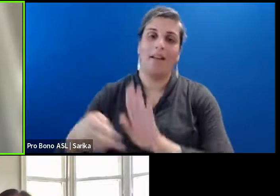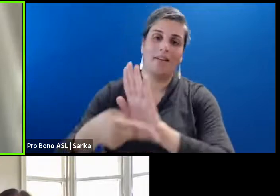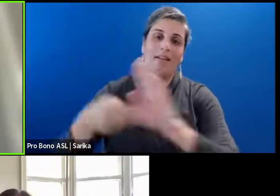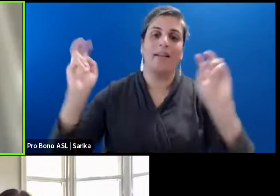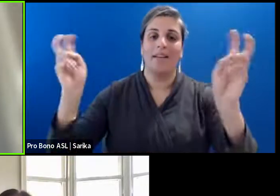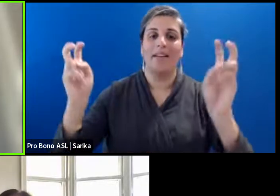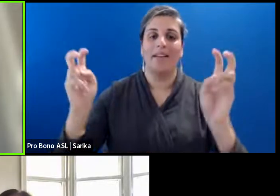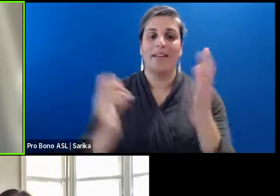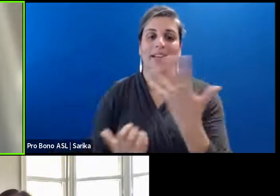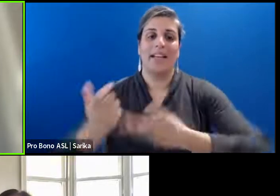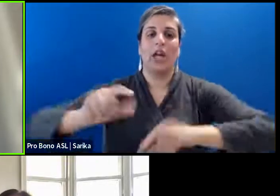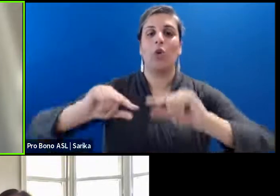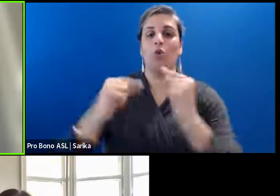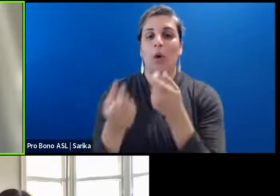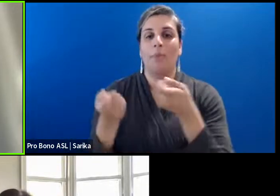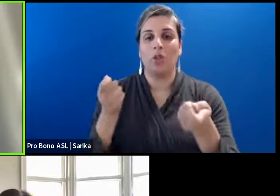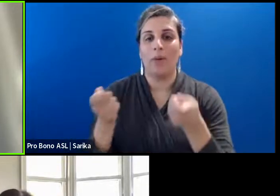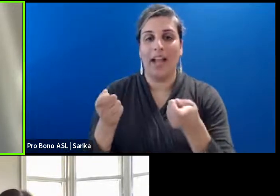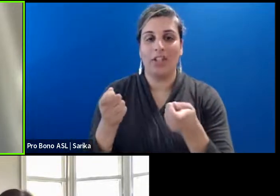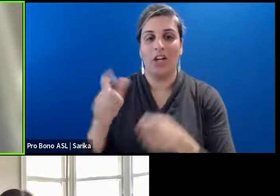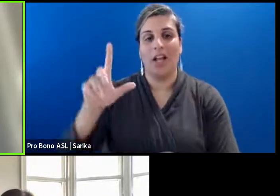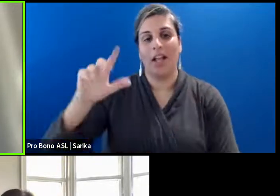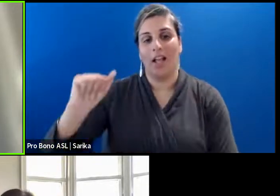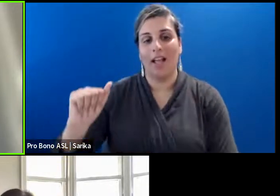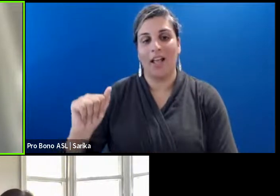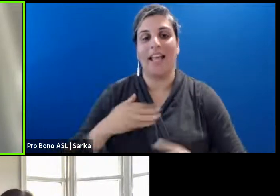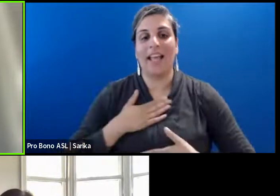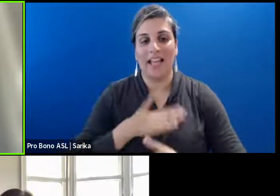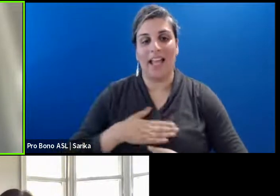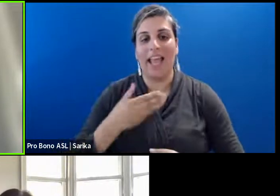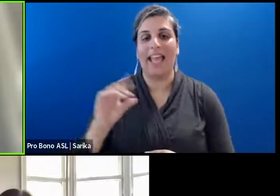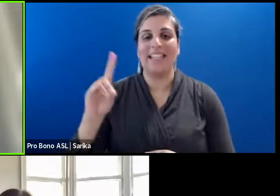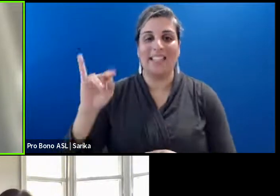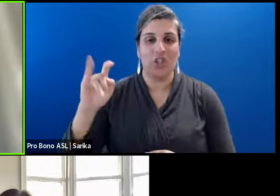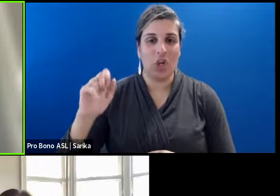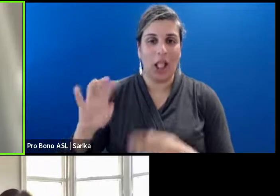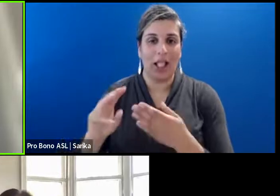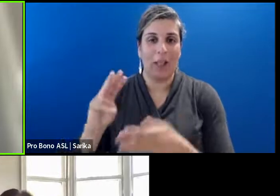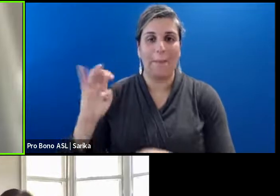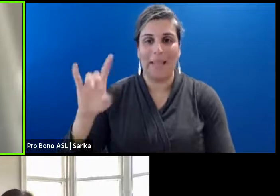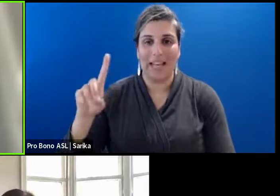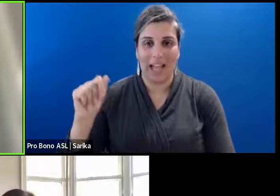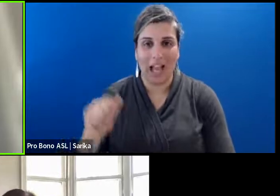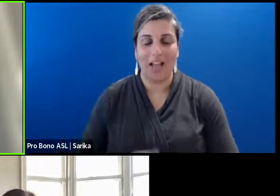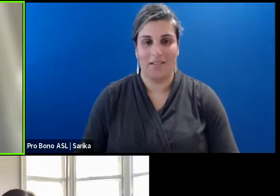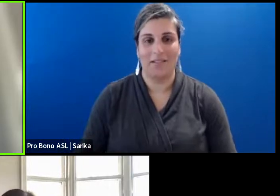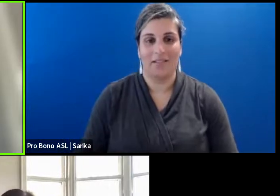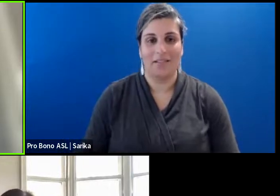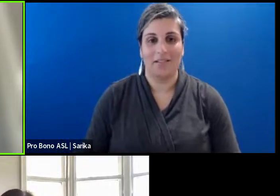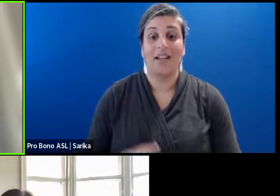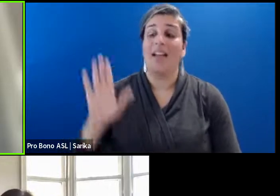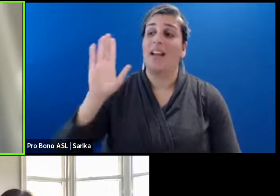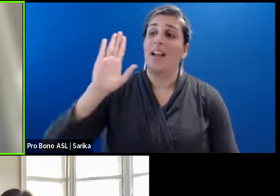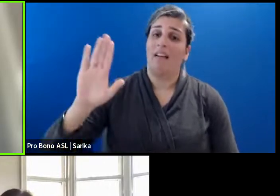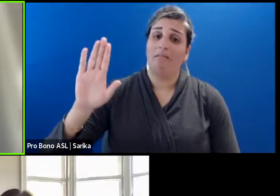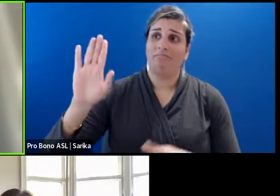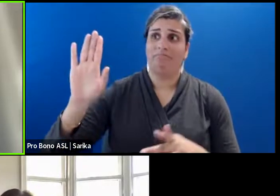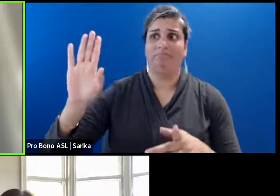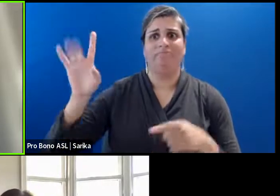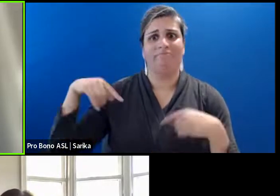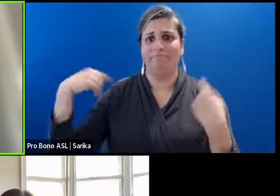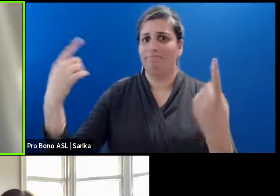Executive Group Director, Louisiana Entertainment and Digital Media. And under Stelly's tenure and direction,